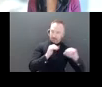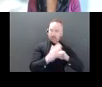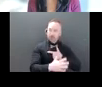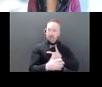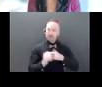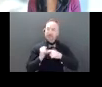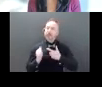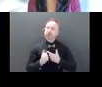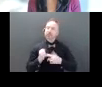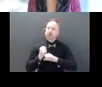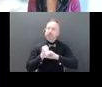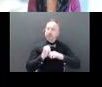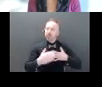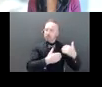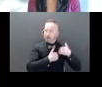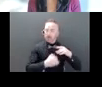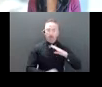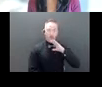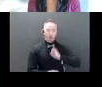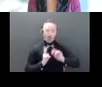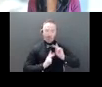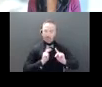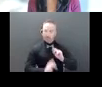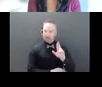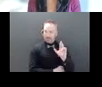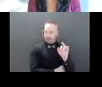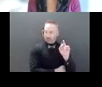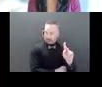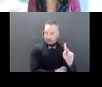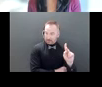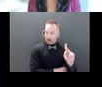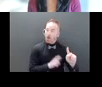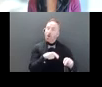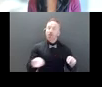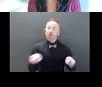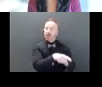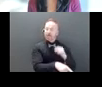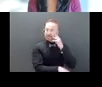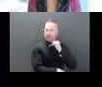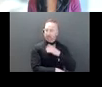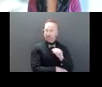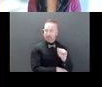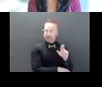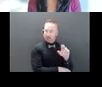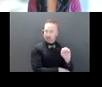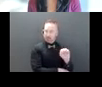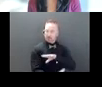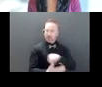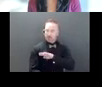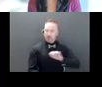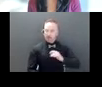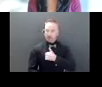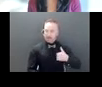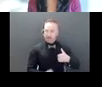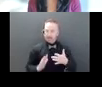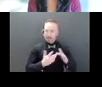intervention to older adults at risk and who are experiencing abuse. Rhianne has also served on the board of the Canadian Network